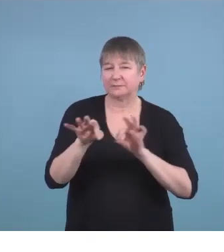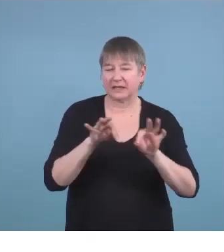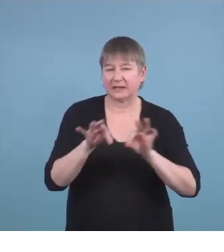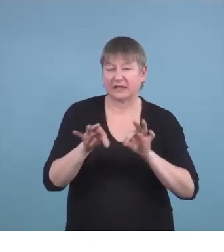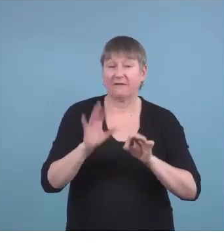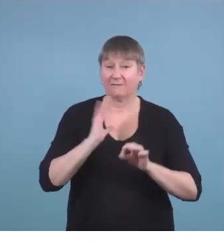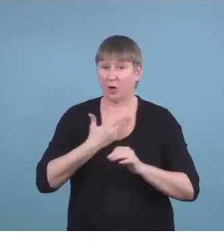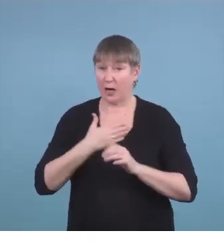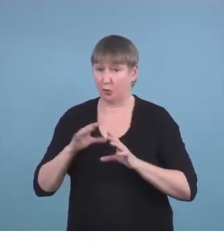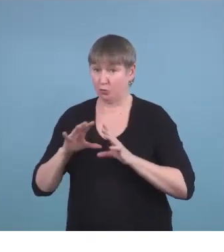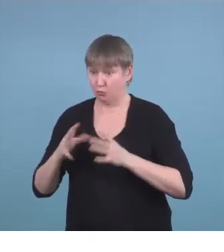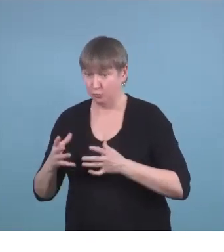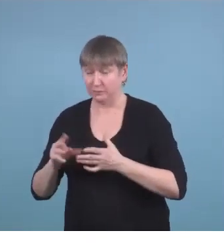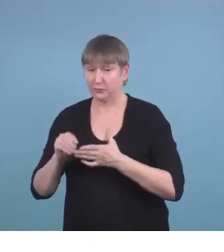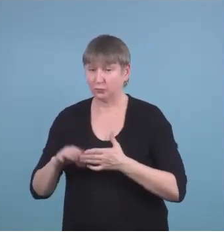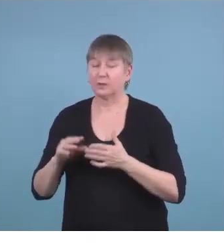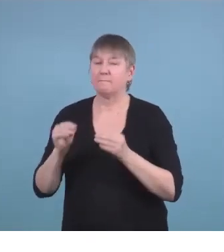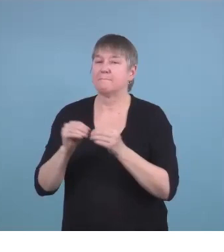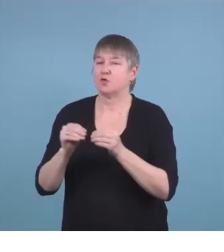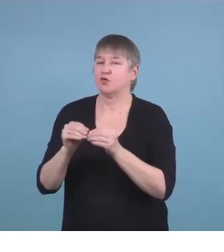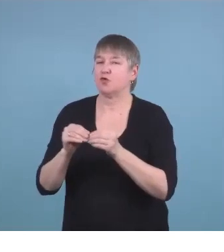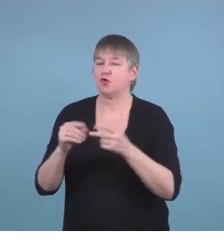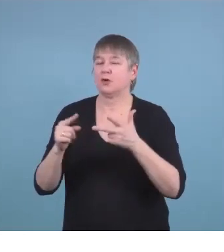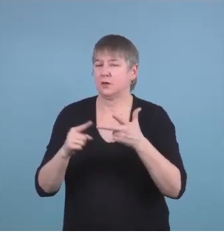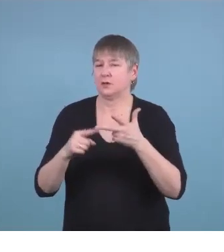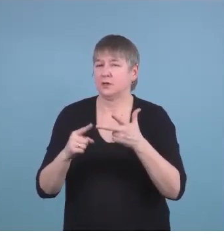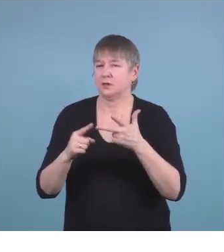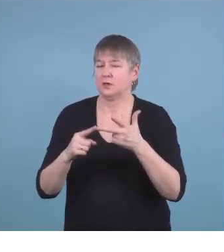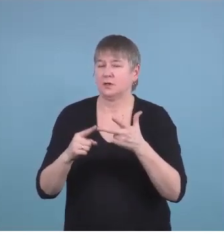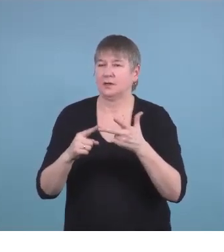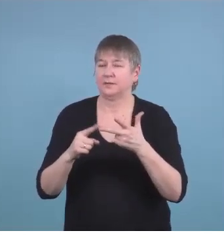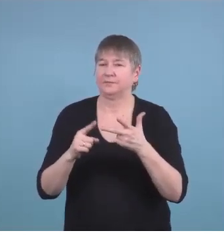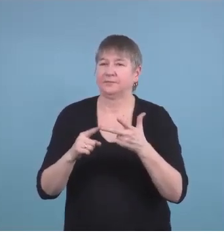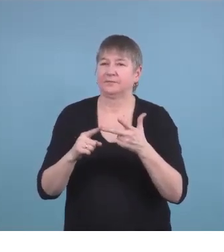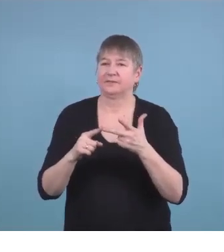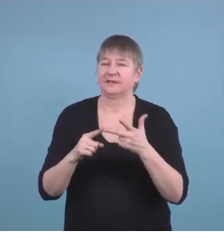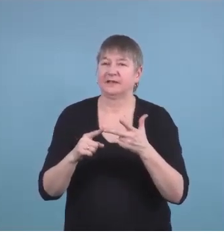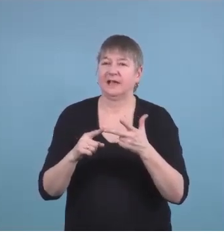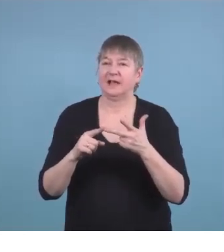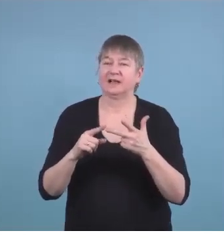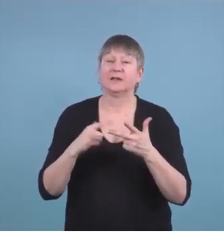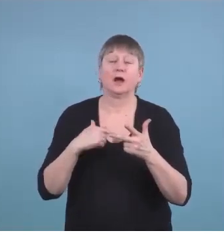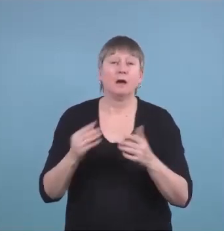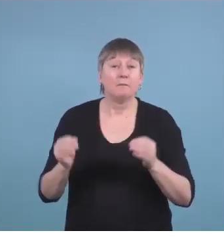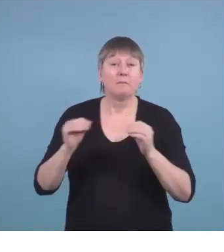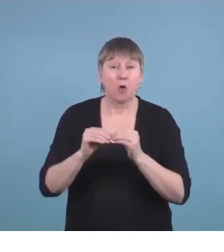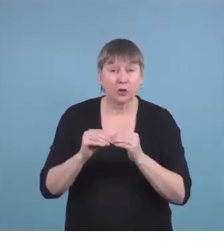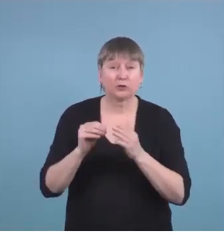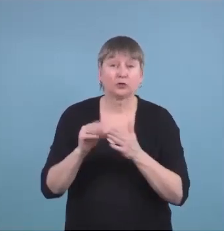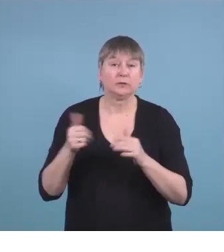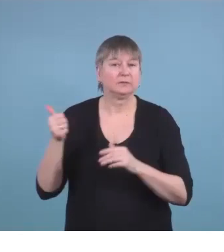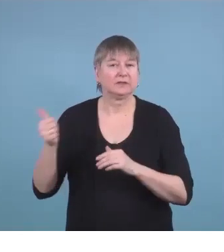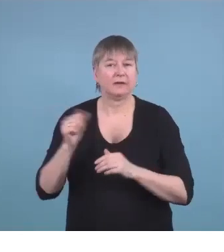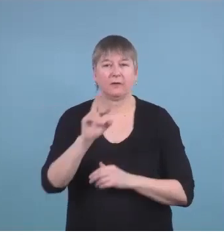us at our school especially with an increased population of refugee students